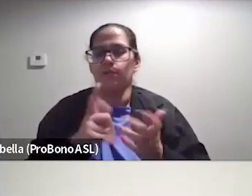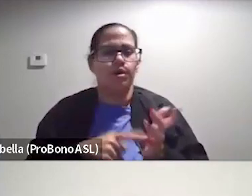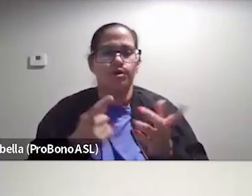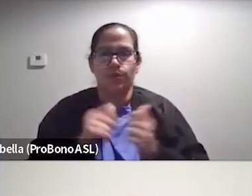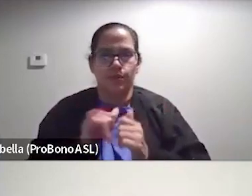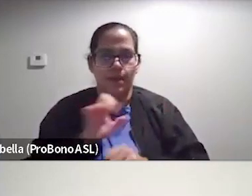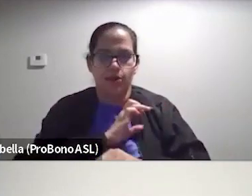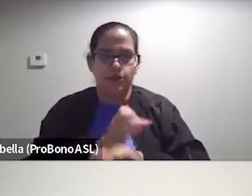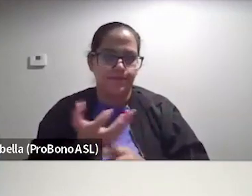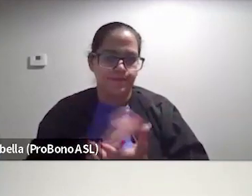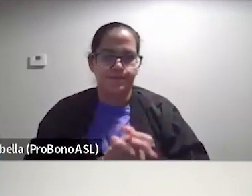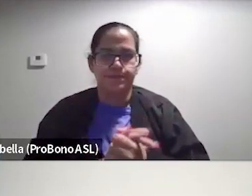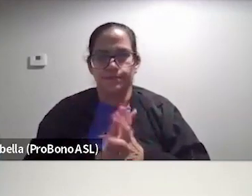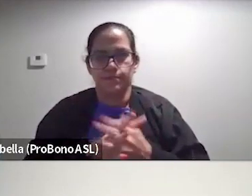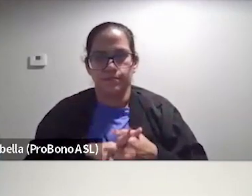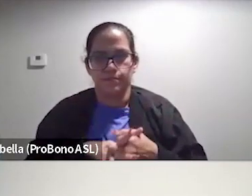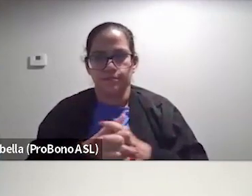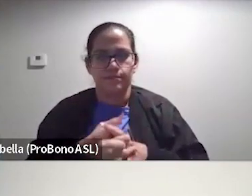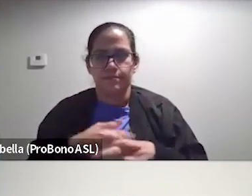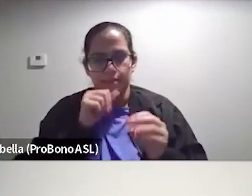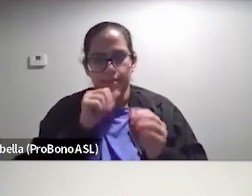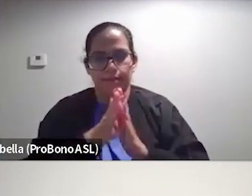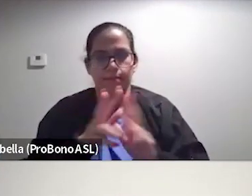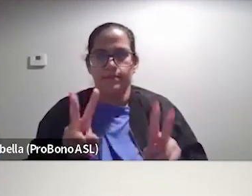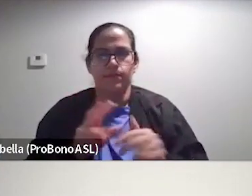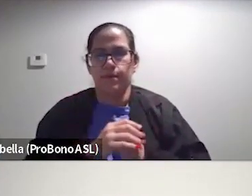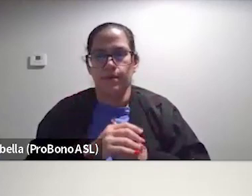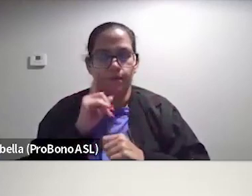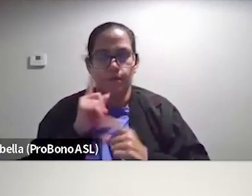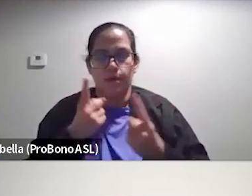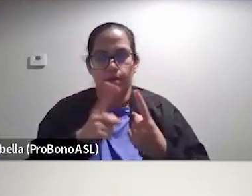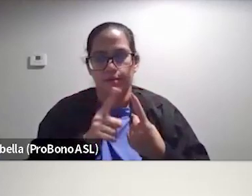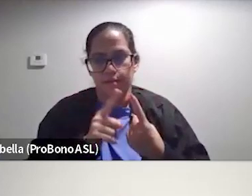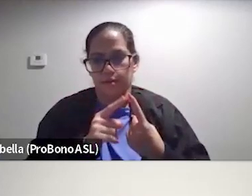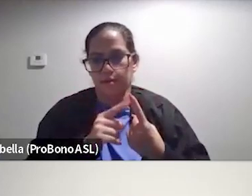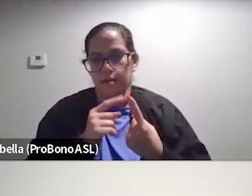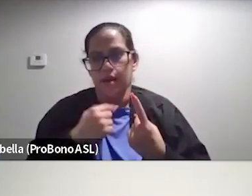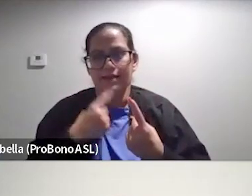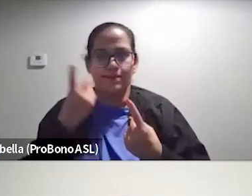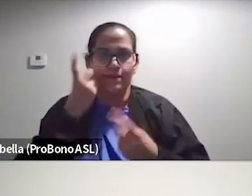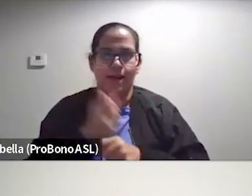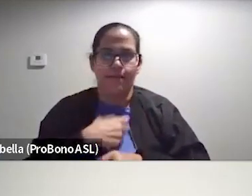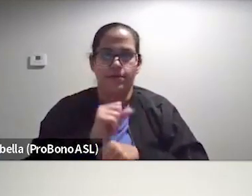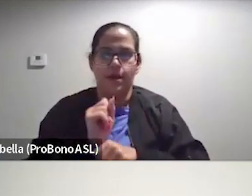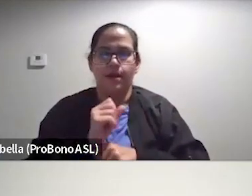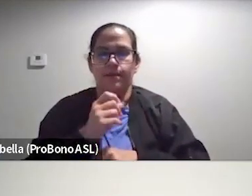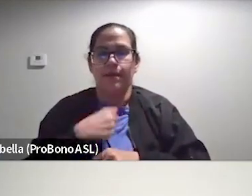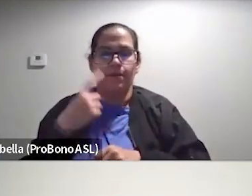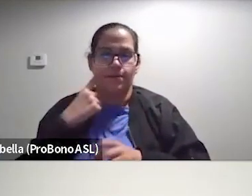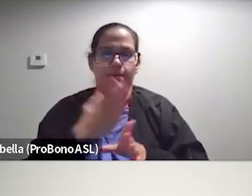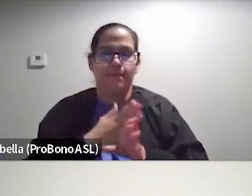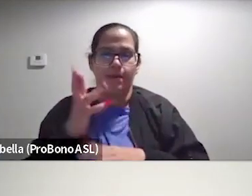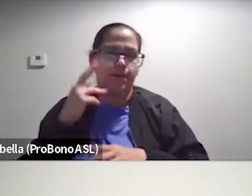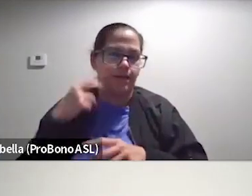with that energy? It's not peaceful for one. I just got my job. I think the main